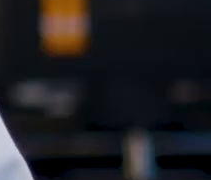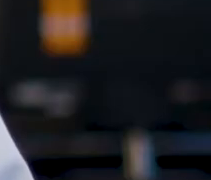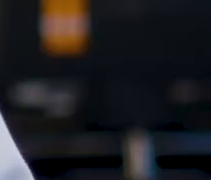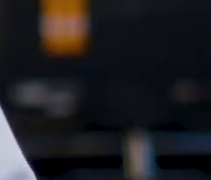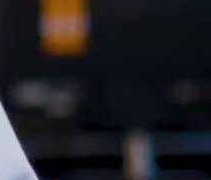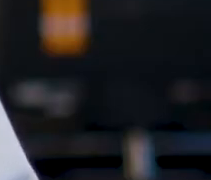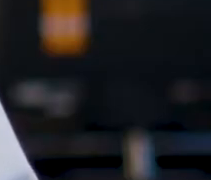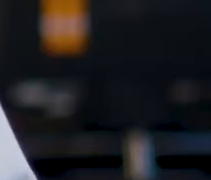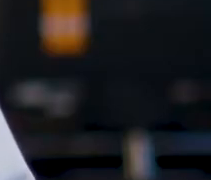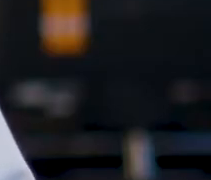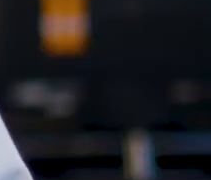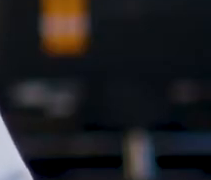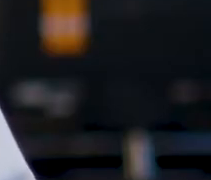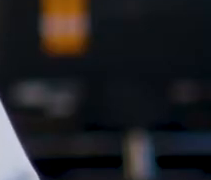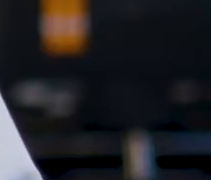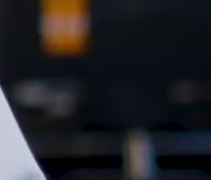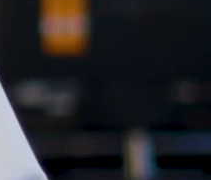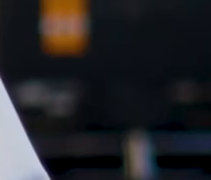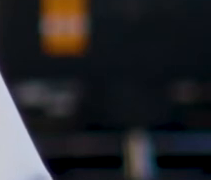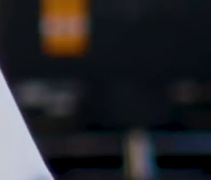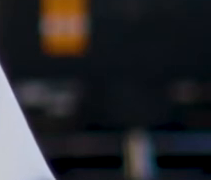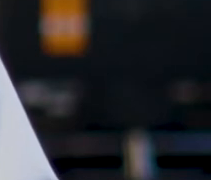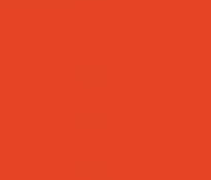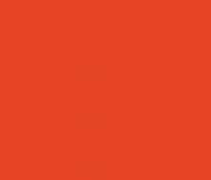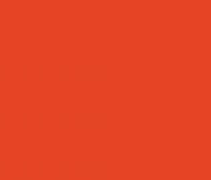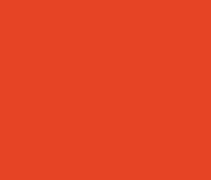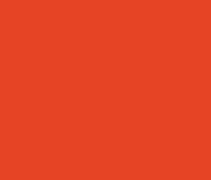Welcome, welcome to the University of Sydney.